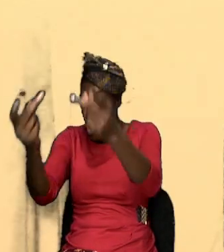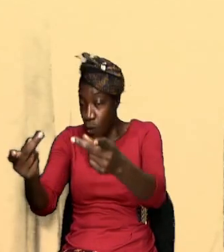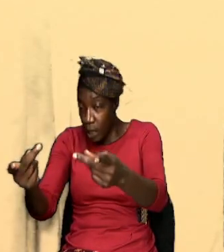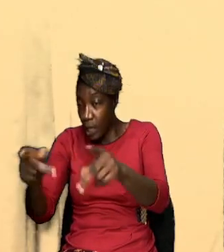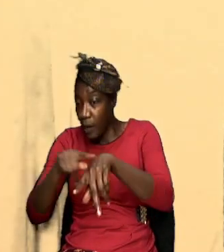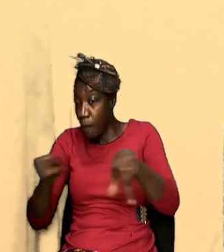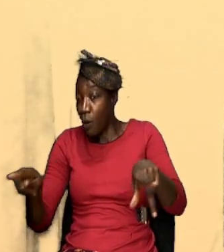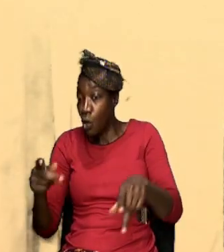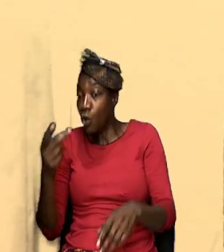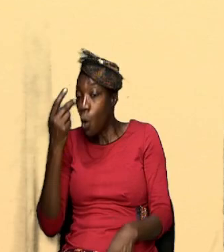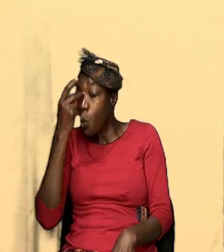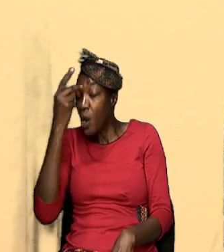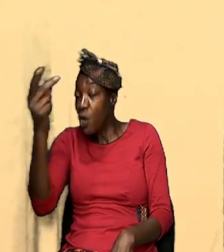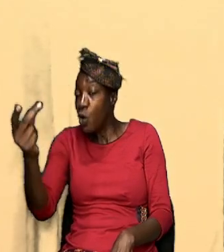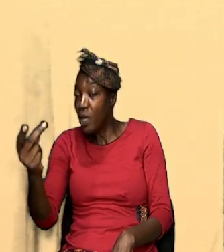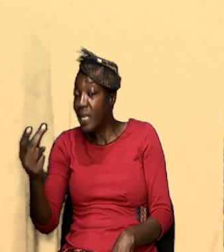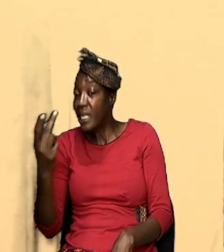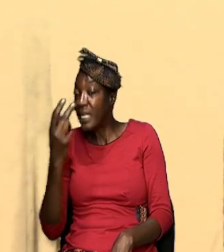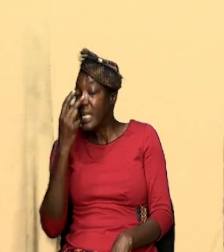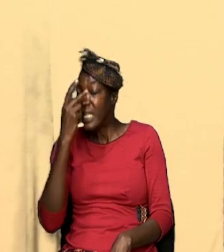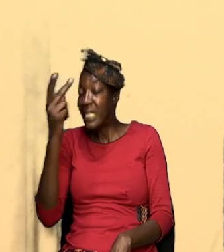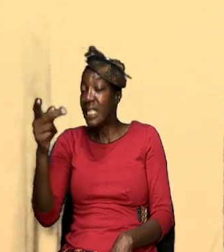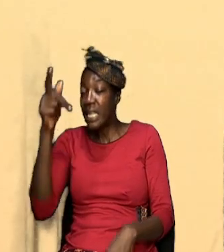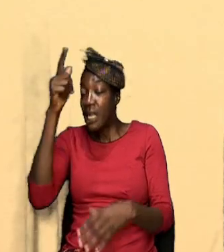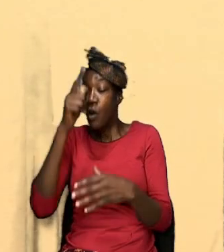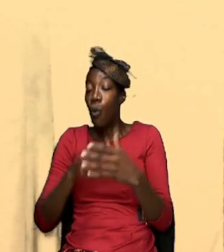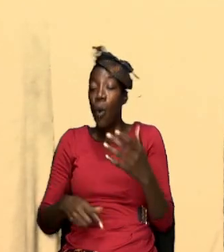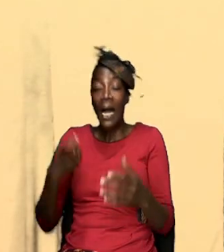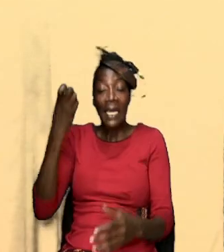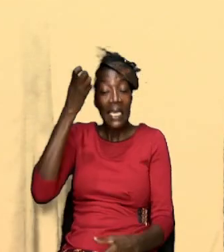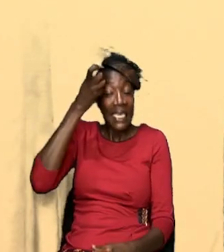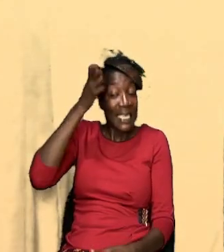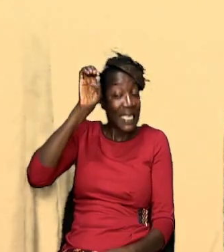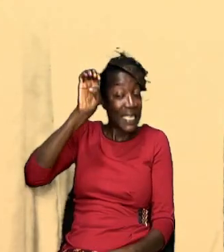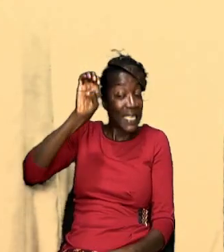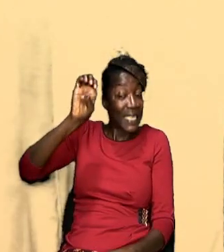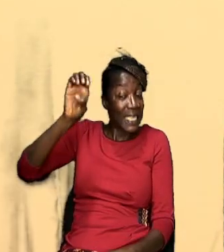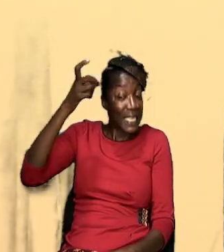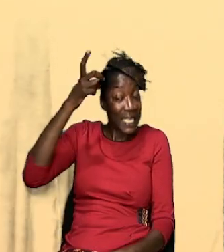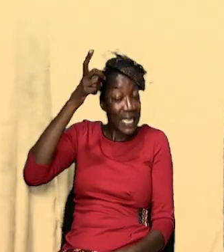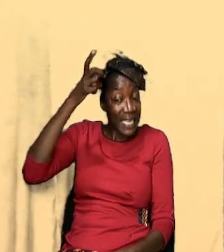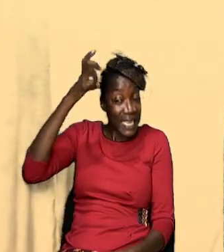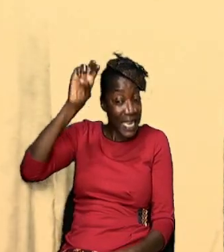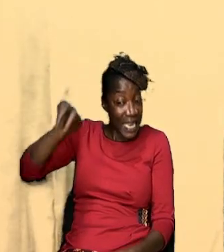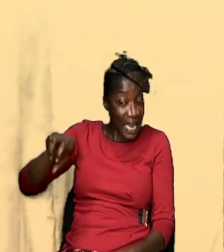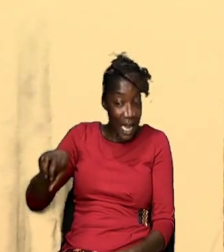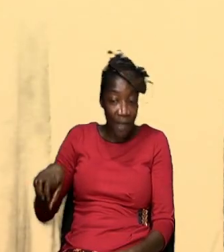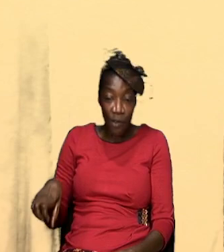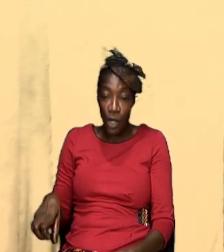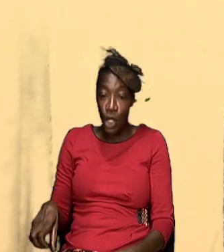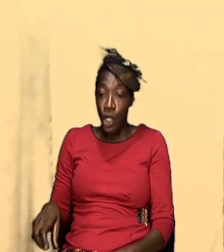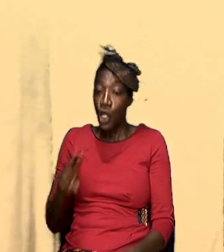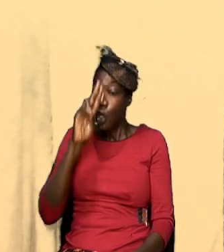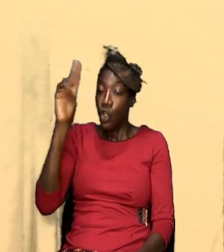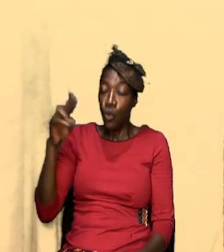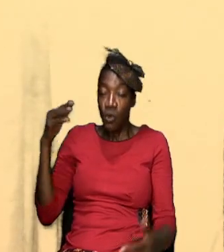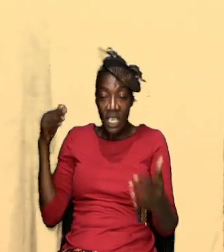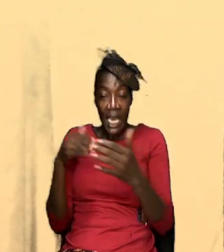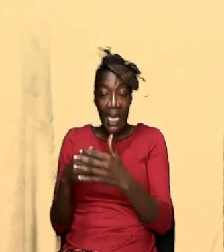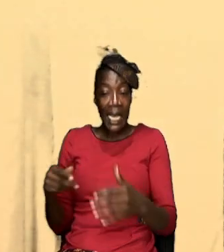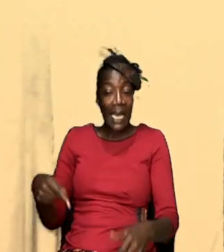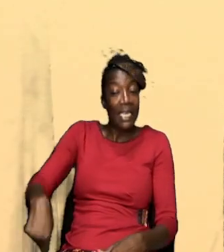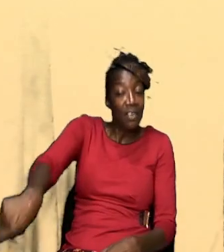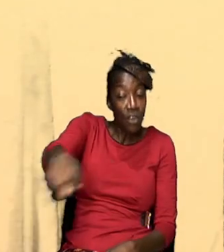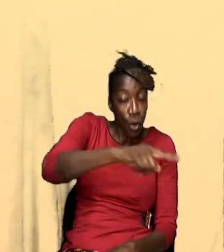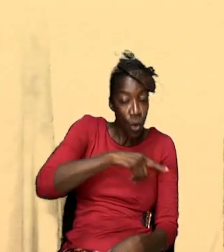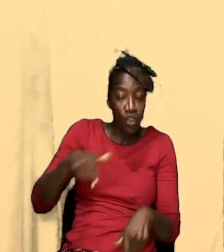looking to see what the devil is using against us and so we are looking at